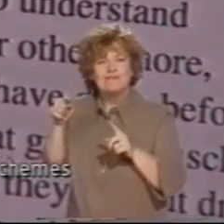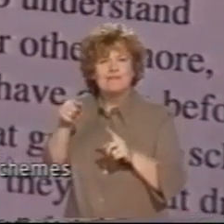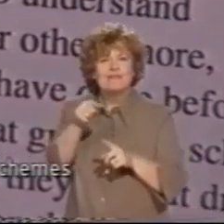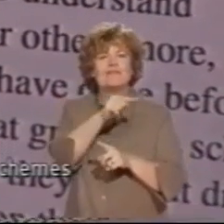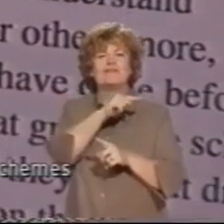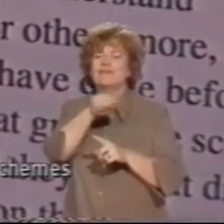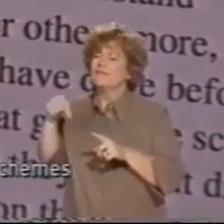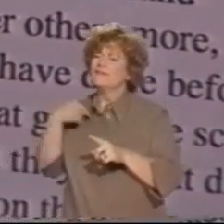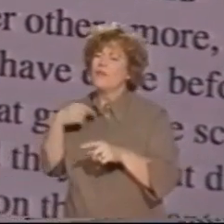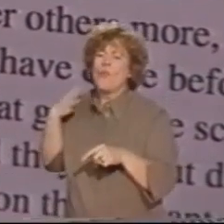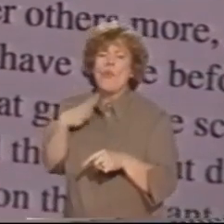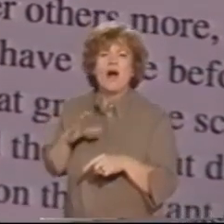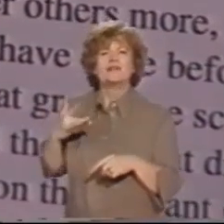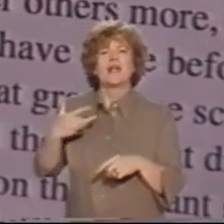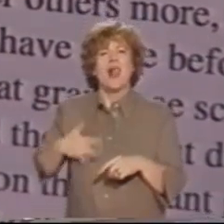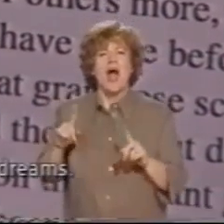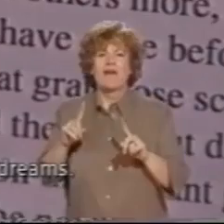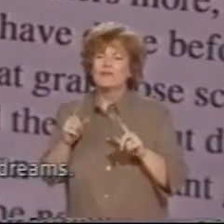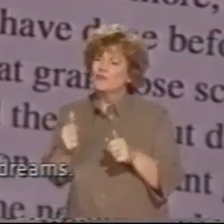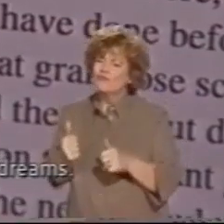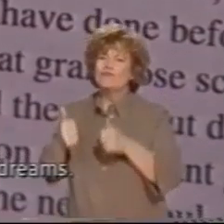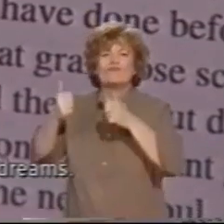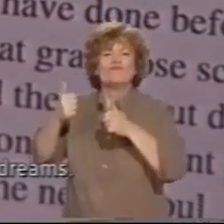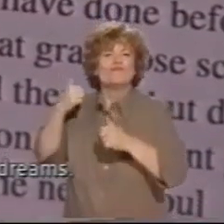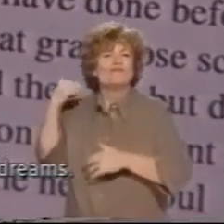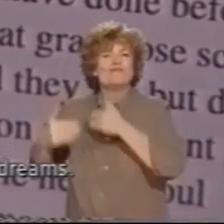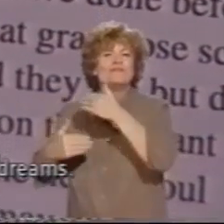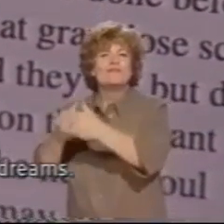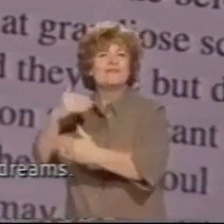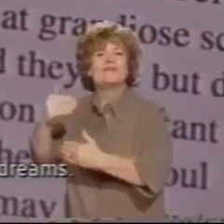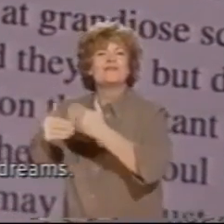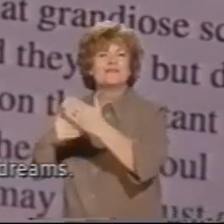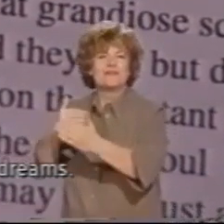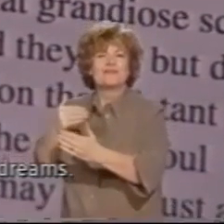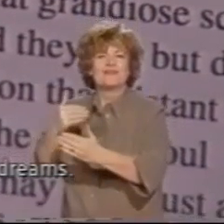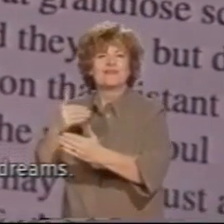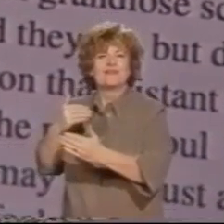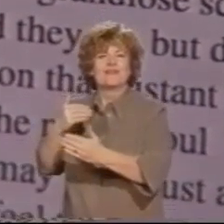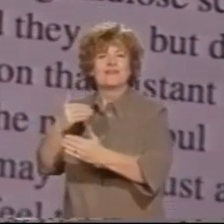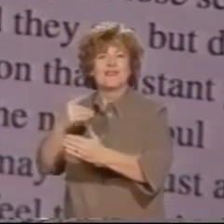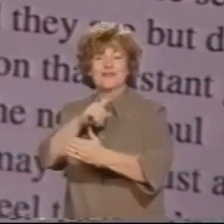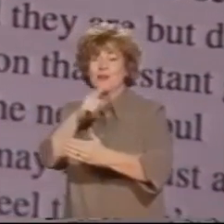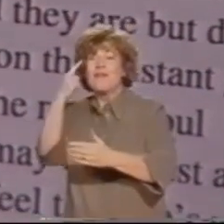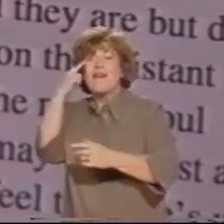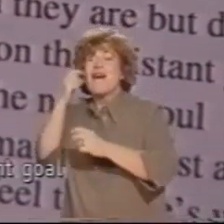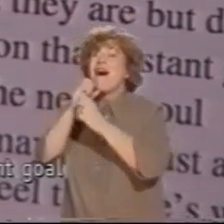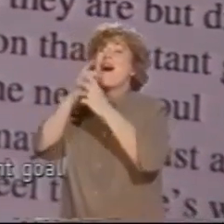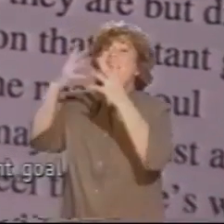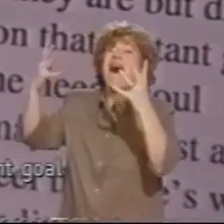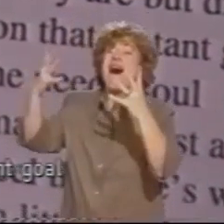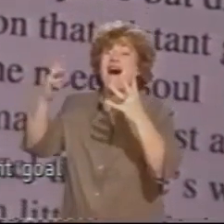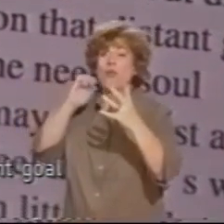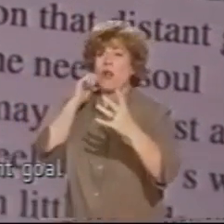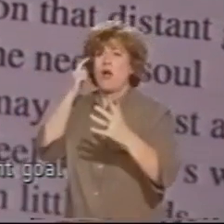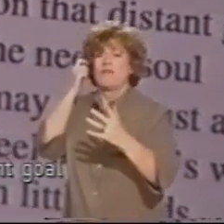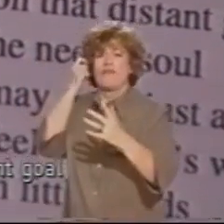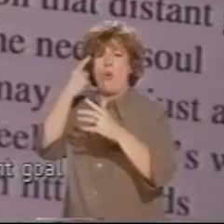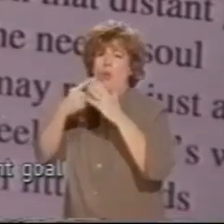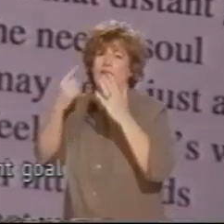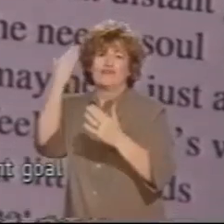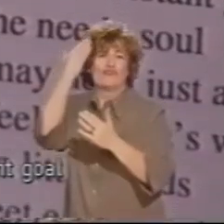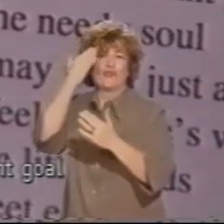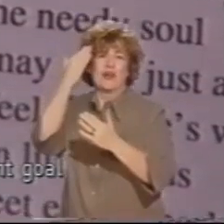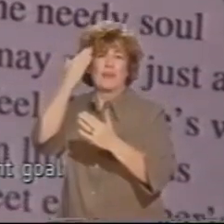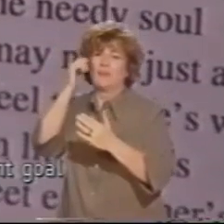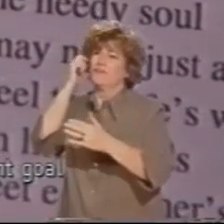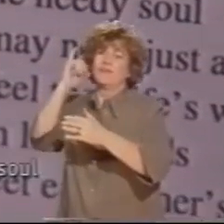grandiose schemes Then often find they are but dreams While focused on that distant